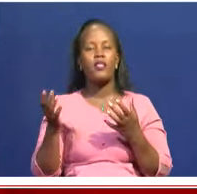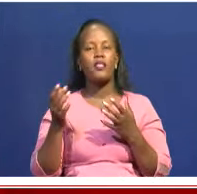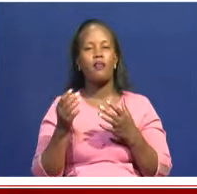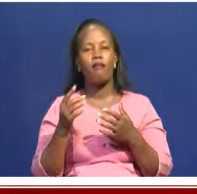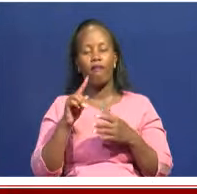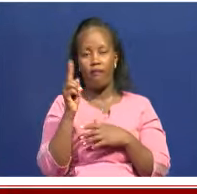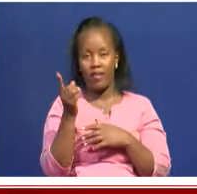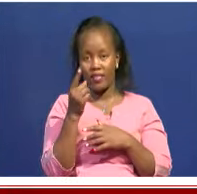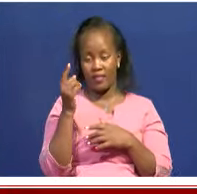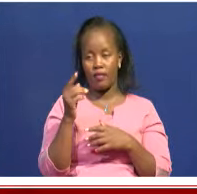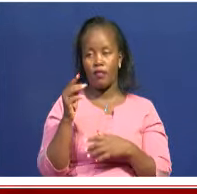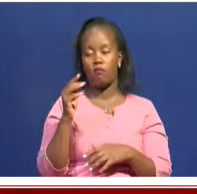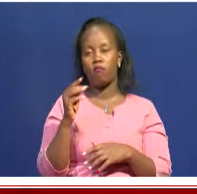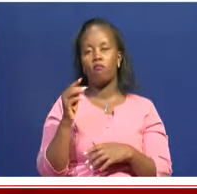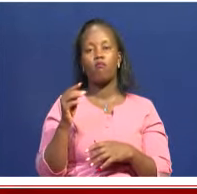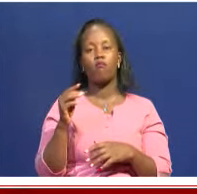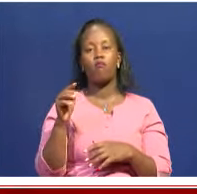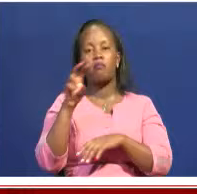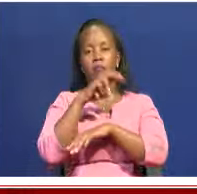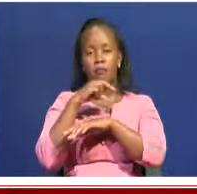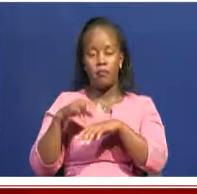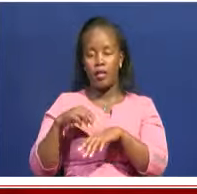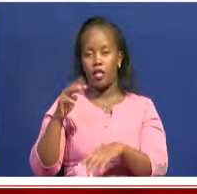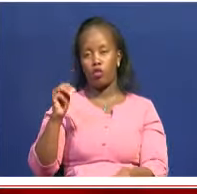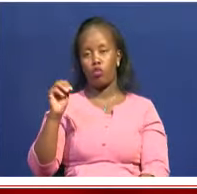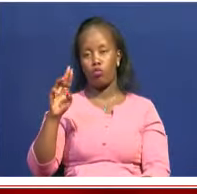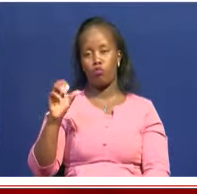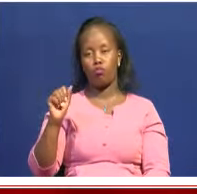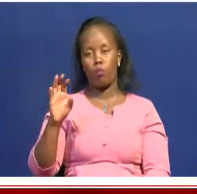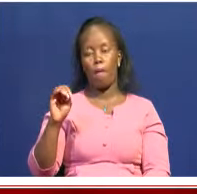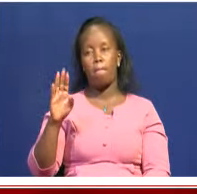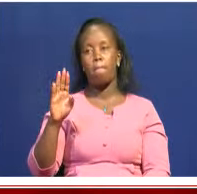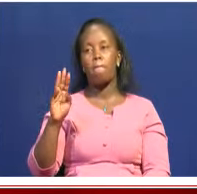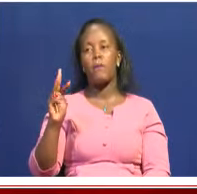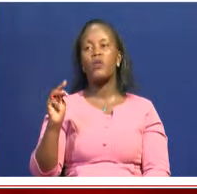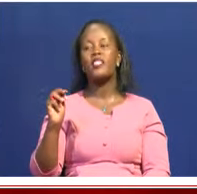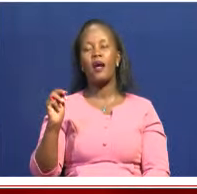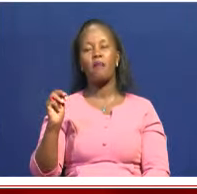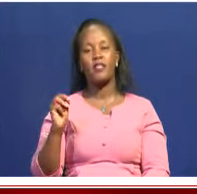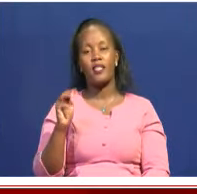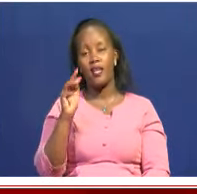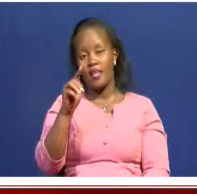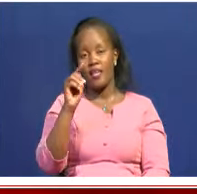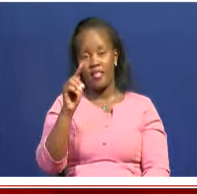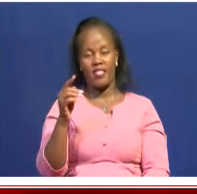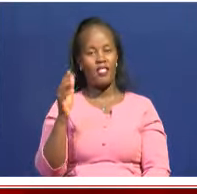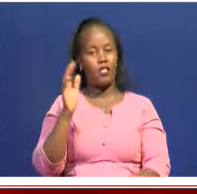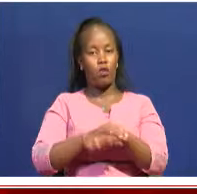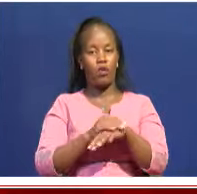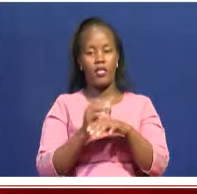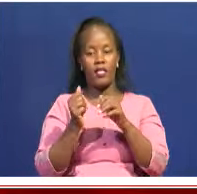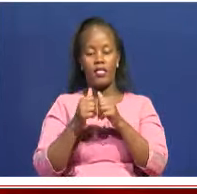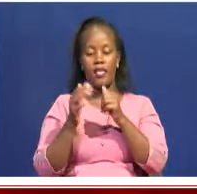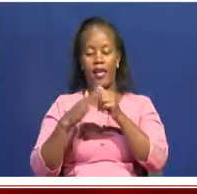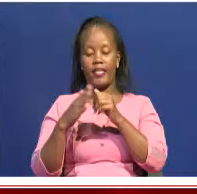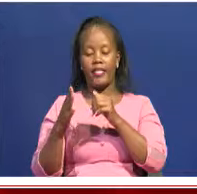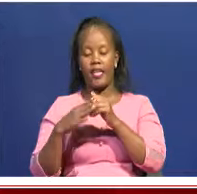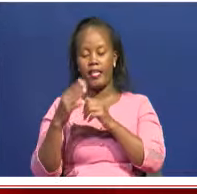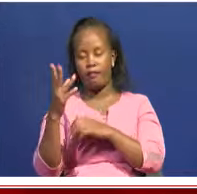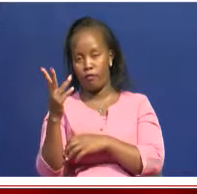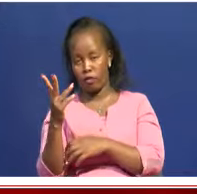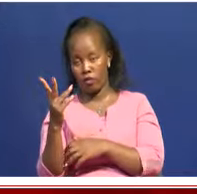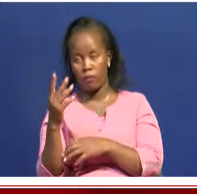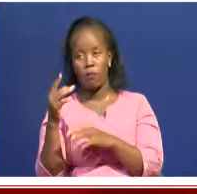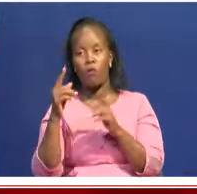we, the NMK, the fossil, the Turkana boy fossil that we have there. The Turkana boy fossil was found in the year 1984 in Turkana and it